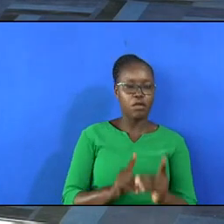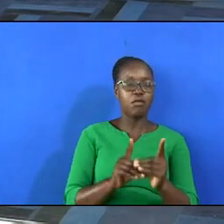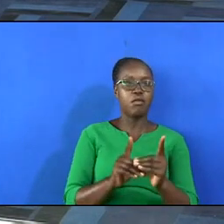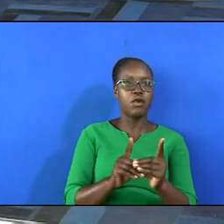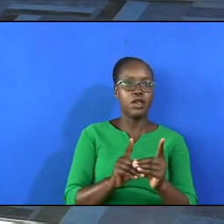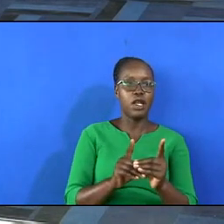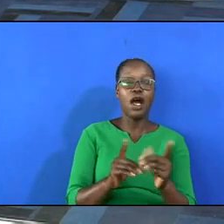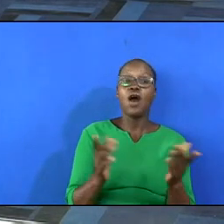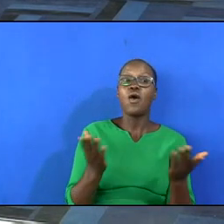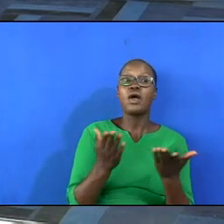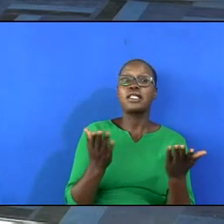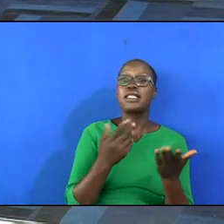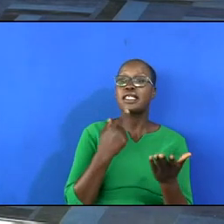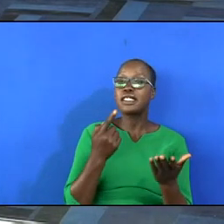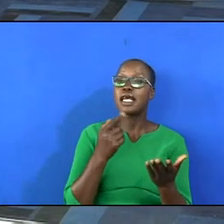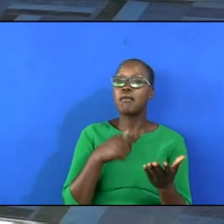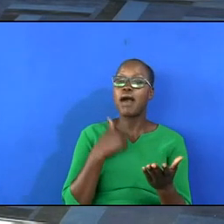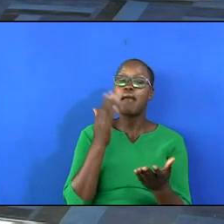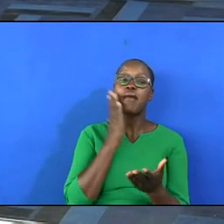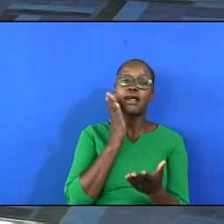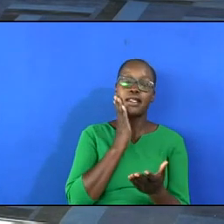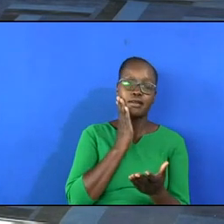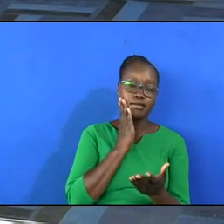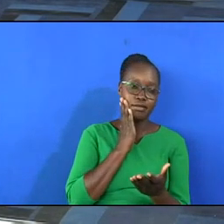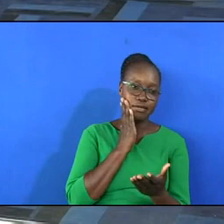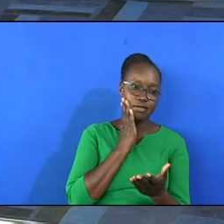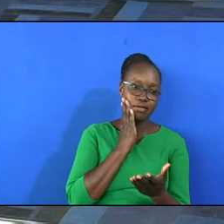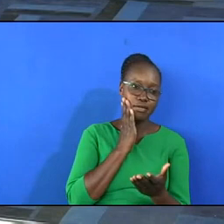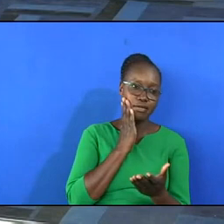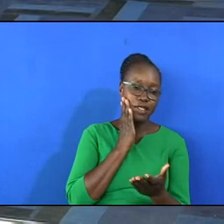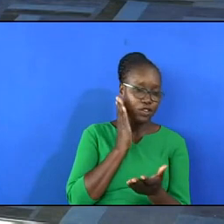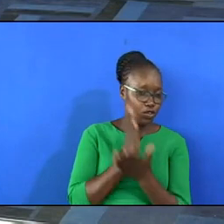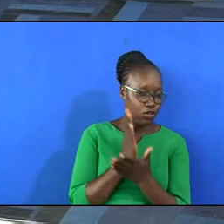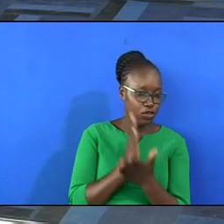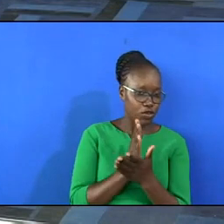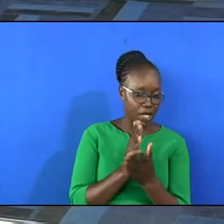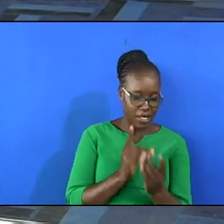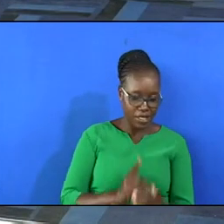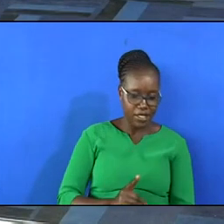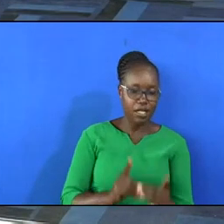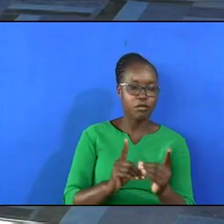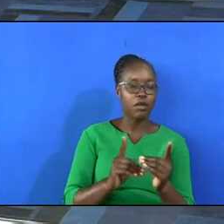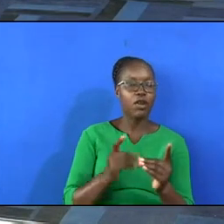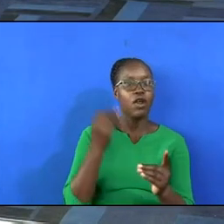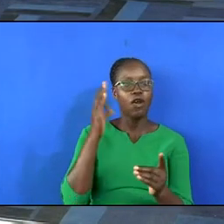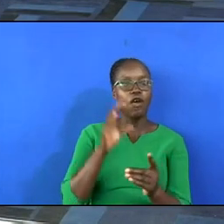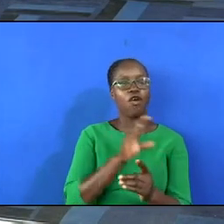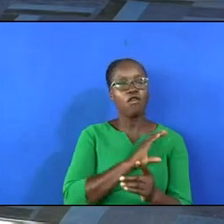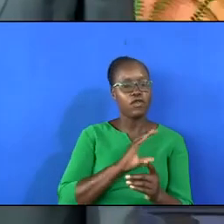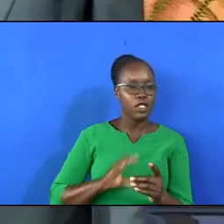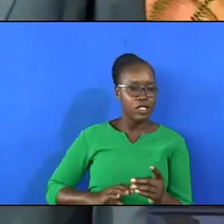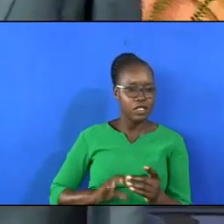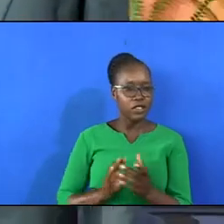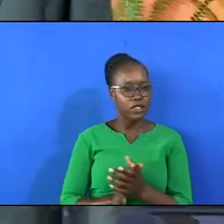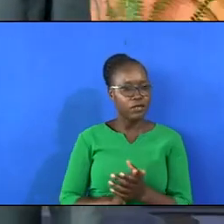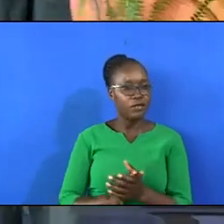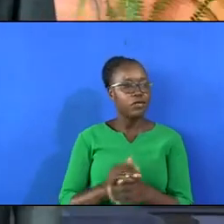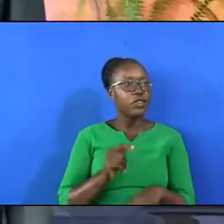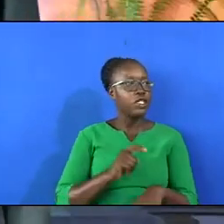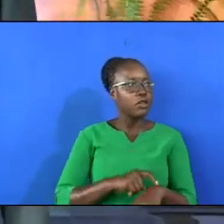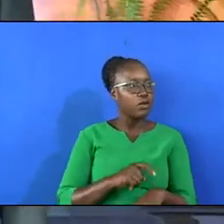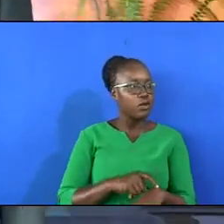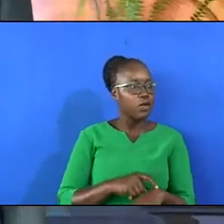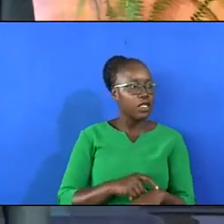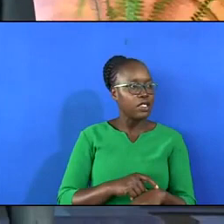It's when they can say, my mother is really a disciple of Christ. When